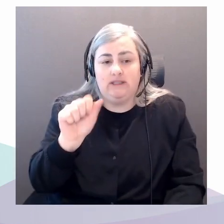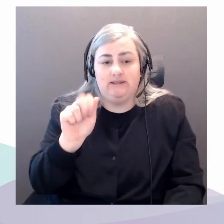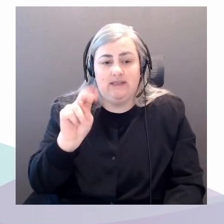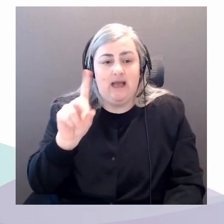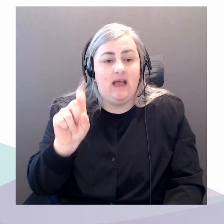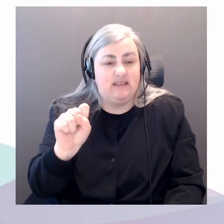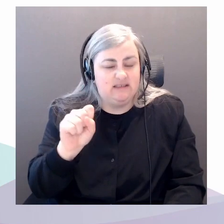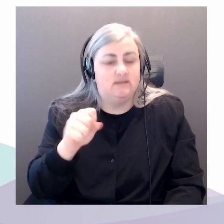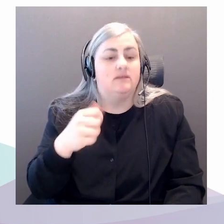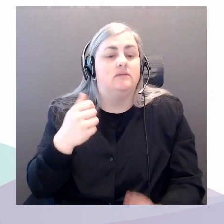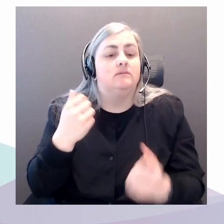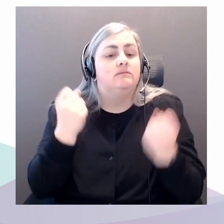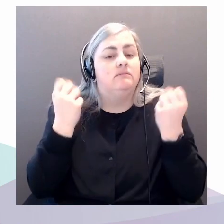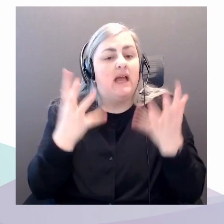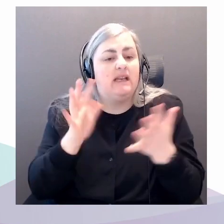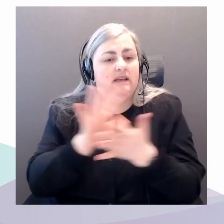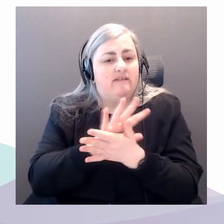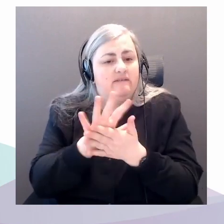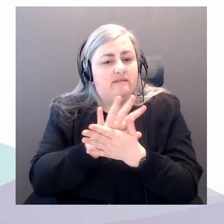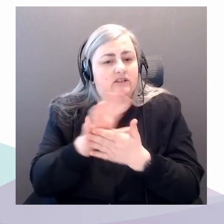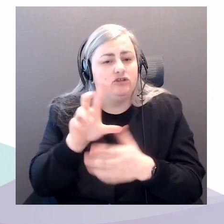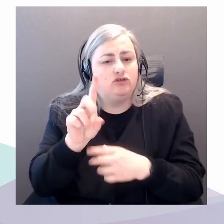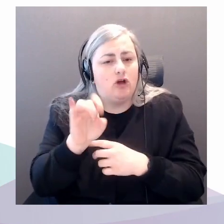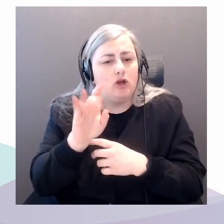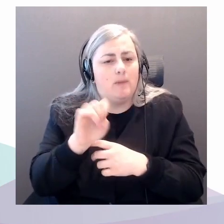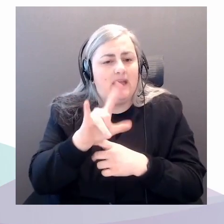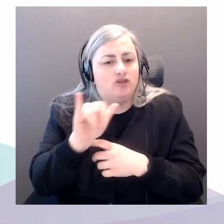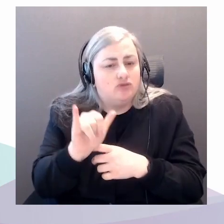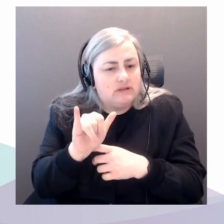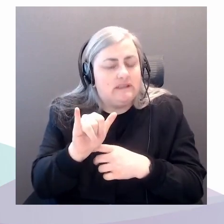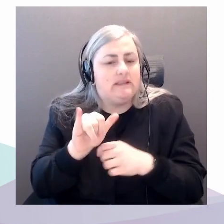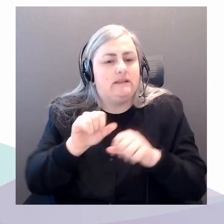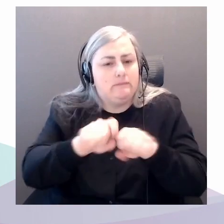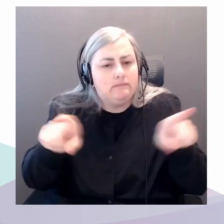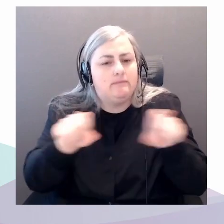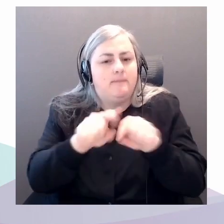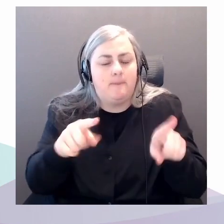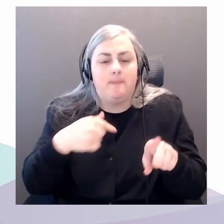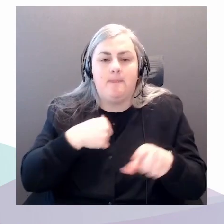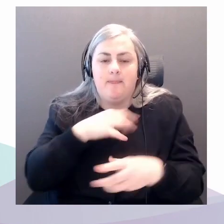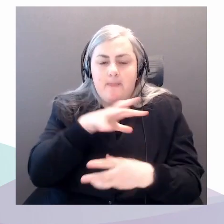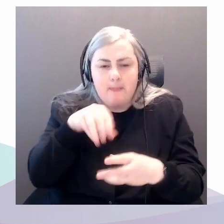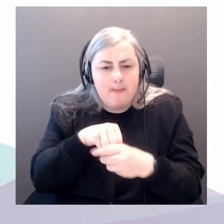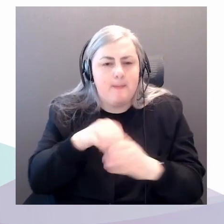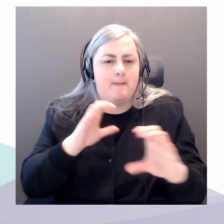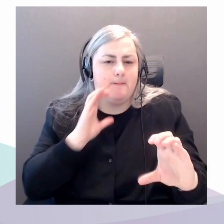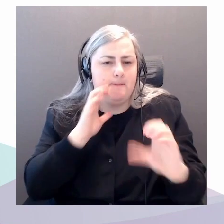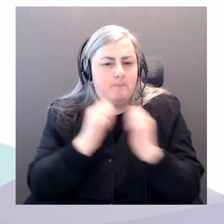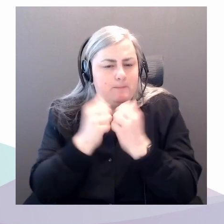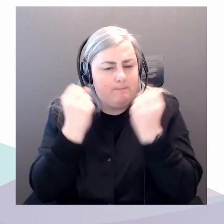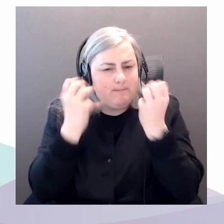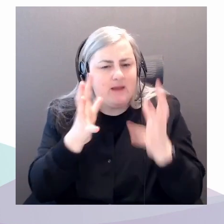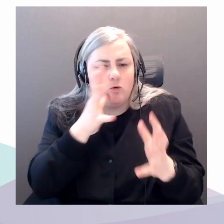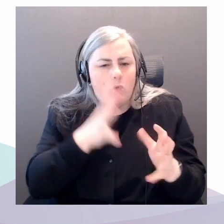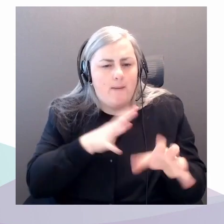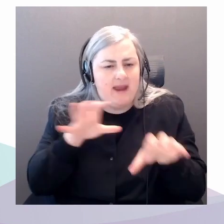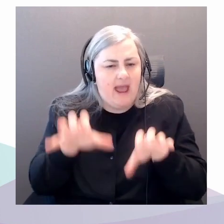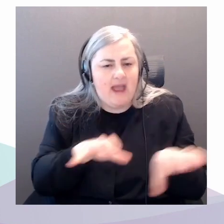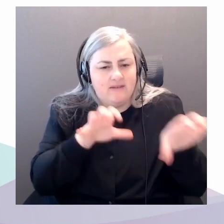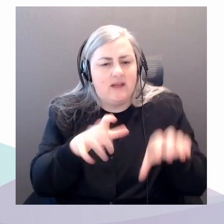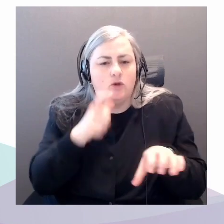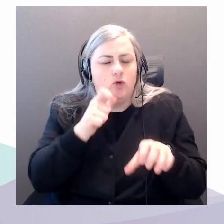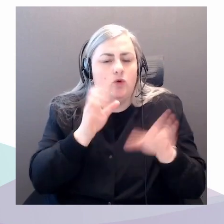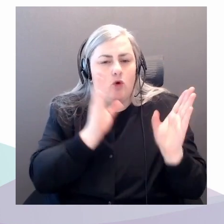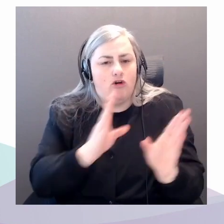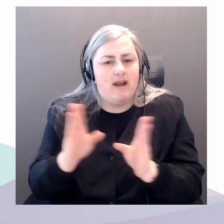conversation with several women activists. Quite a few of them, Indigenous women activists organizing the tar sands healing walks. Eventually,